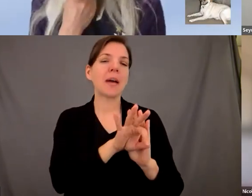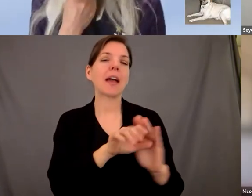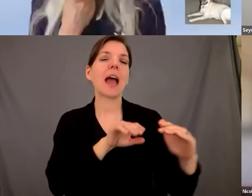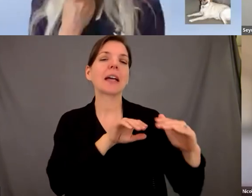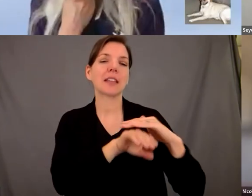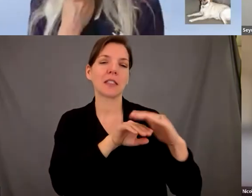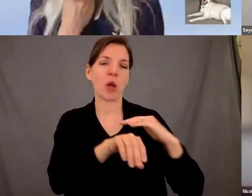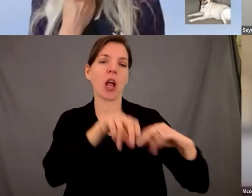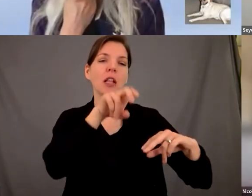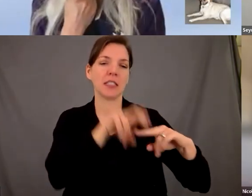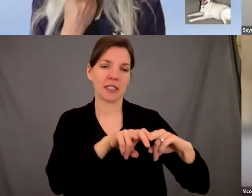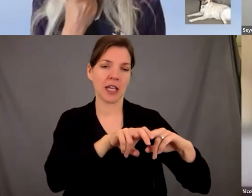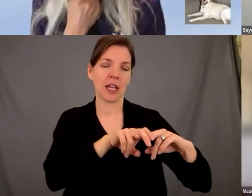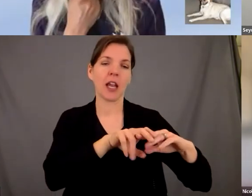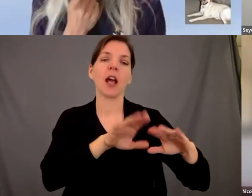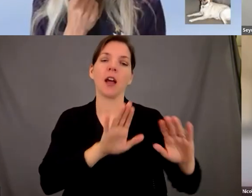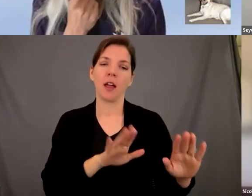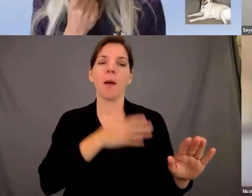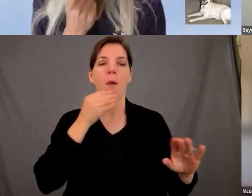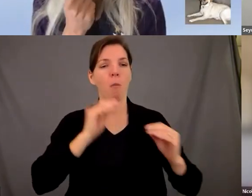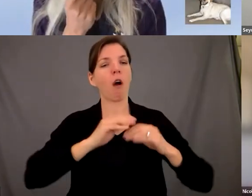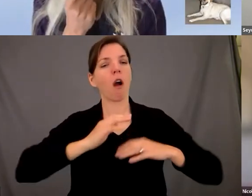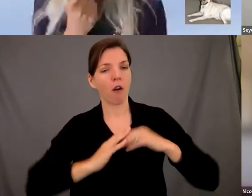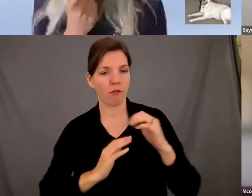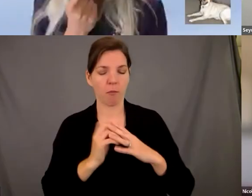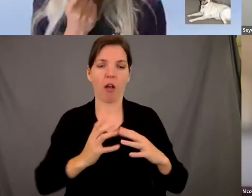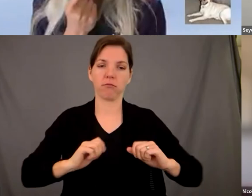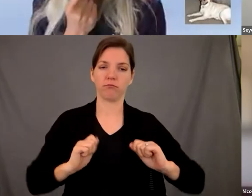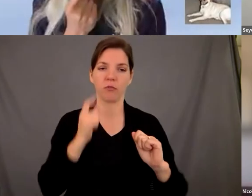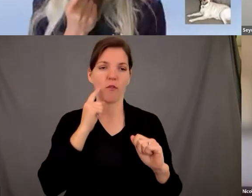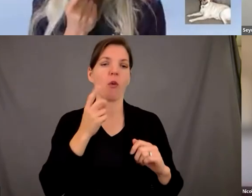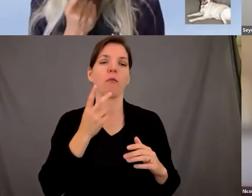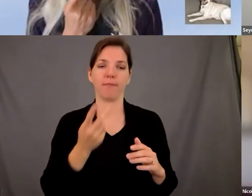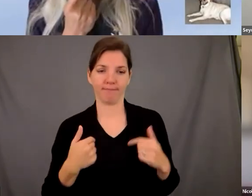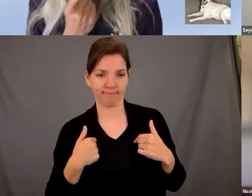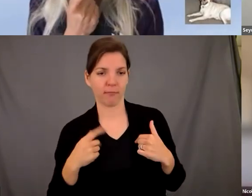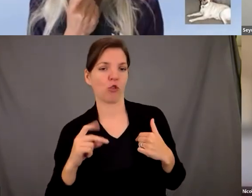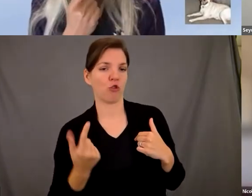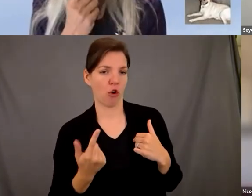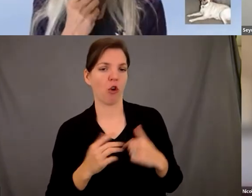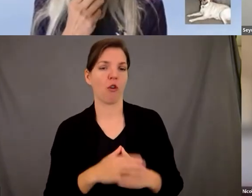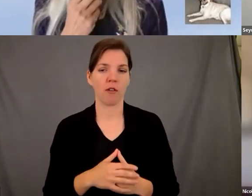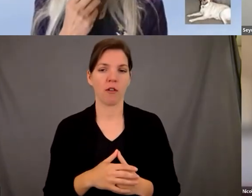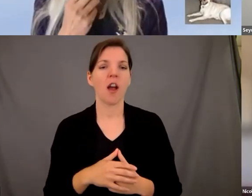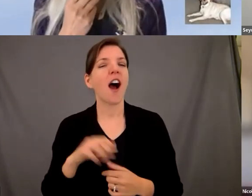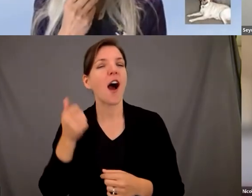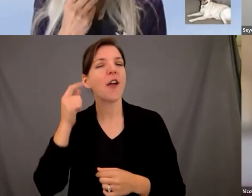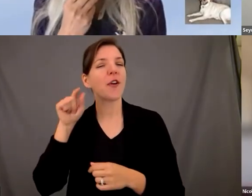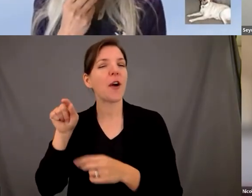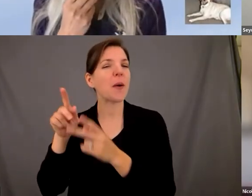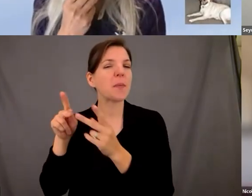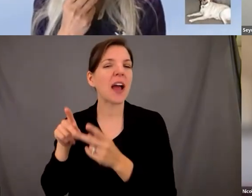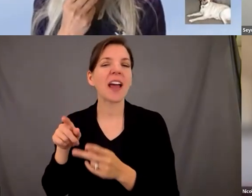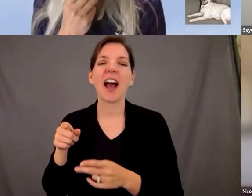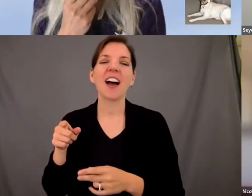same thing with and on the on that same note um if i'm going to like there are a couple places where i just wouldn't use a